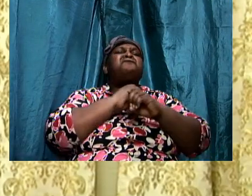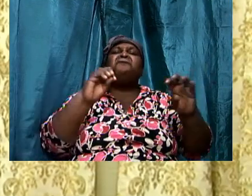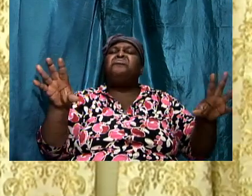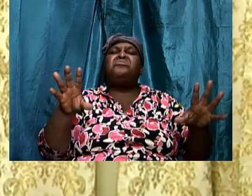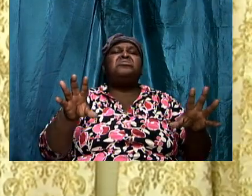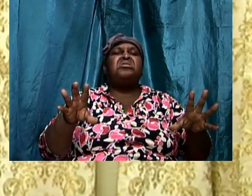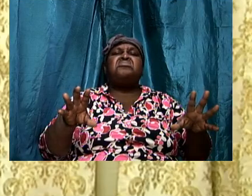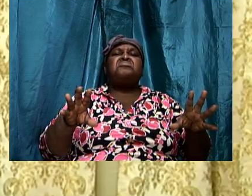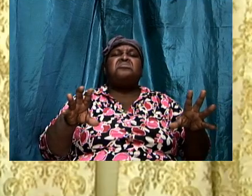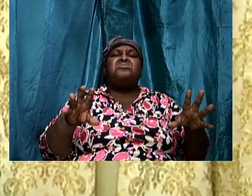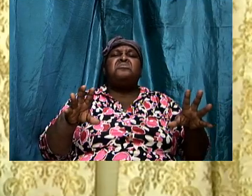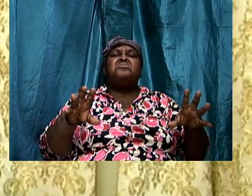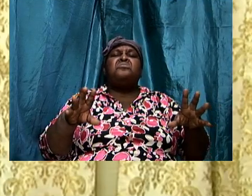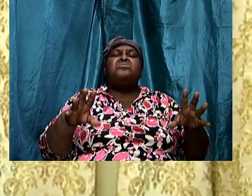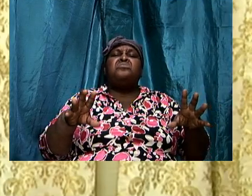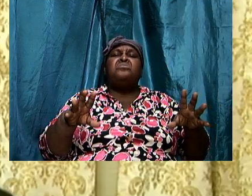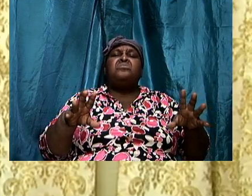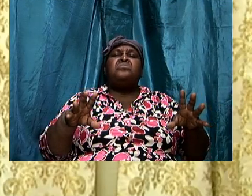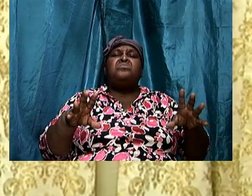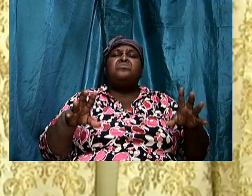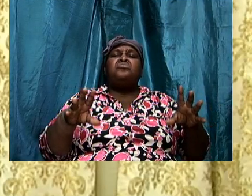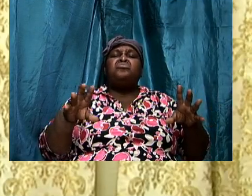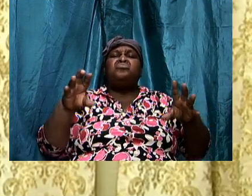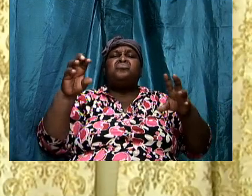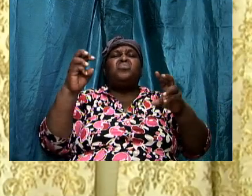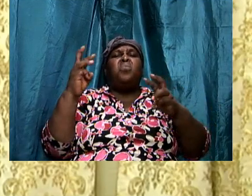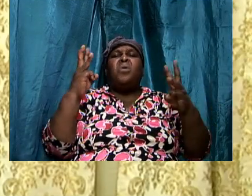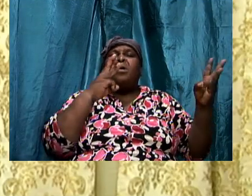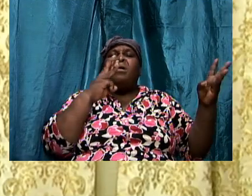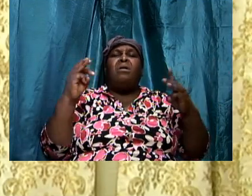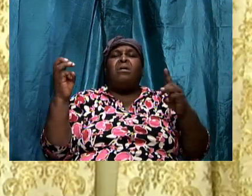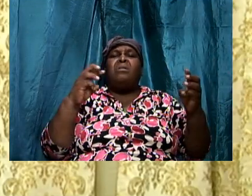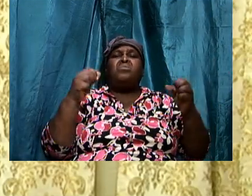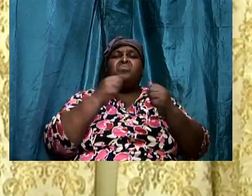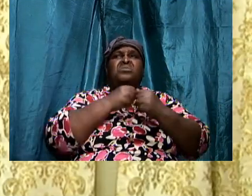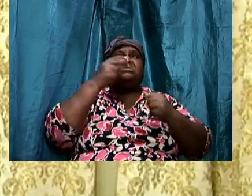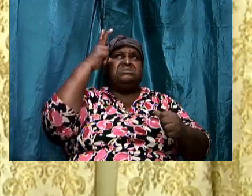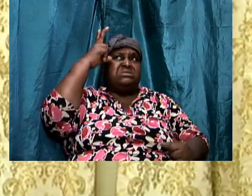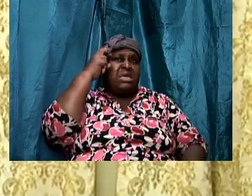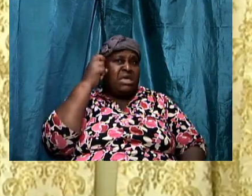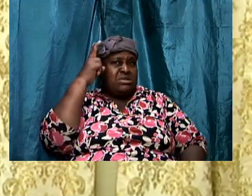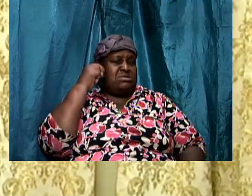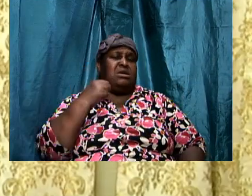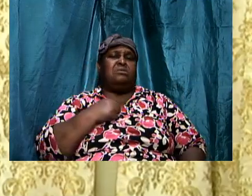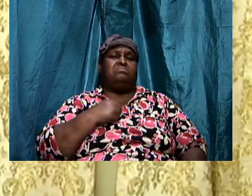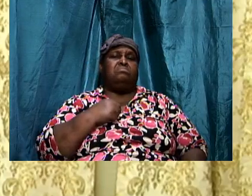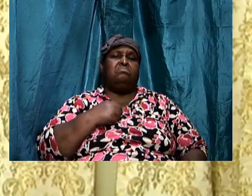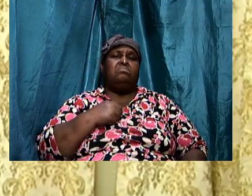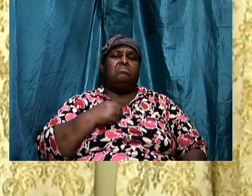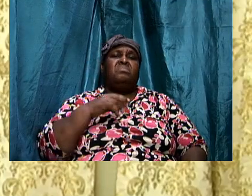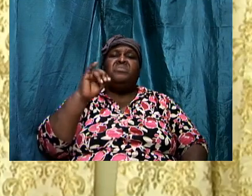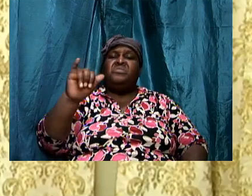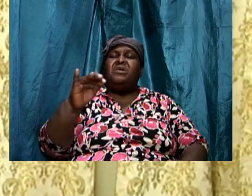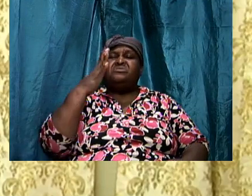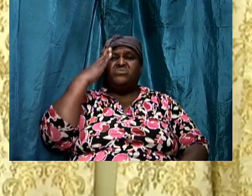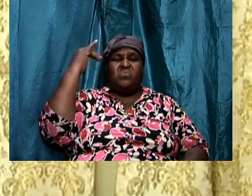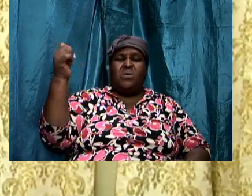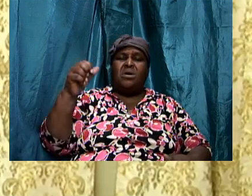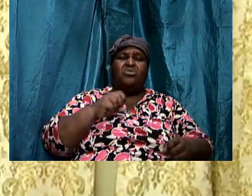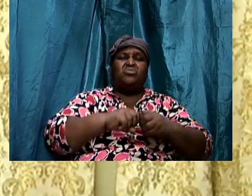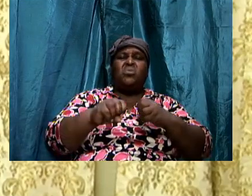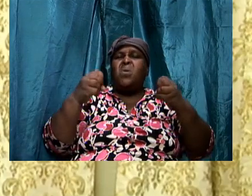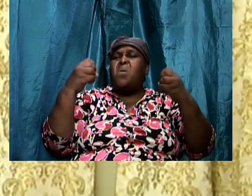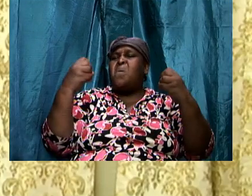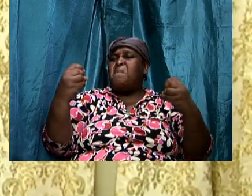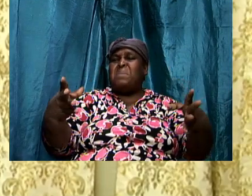a lot of saints in spiritual warfare right now and cannot overcome because they do not